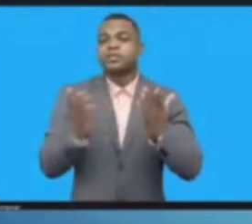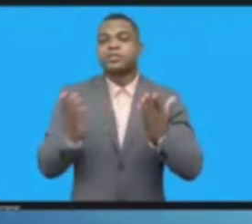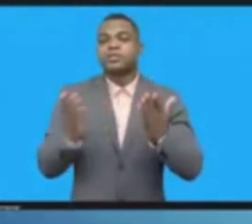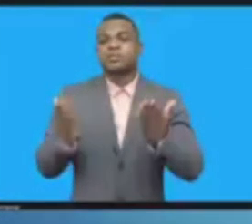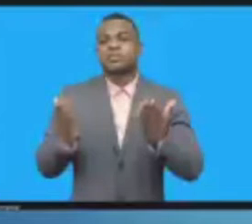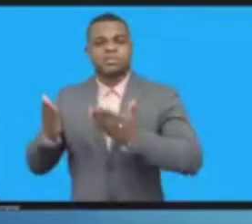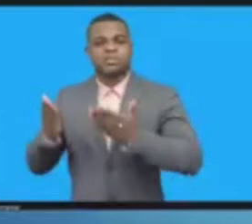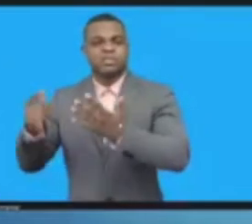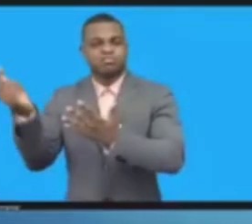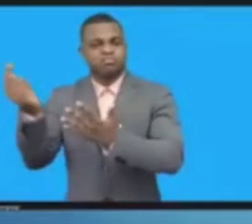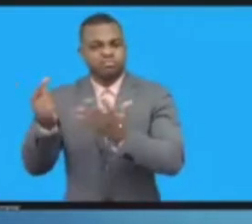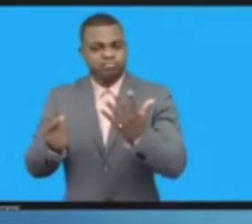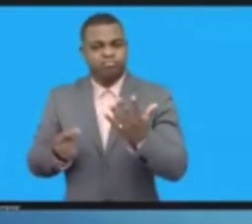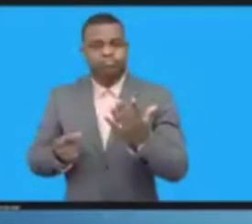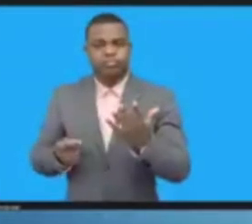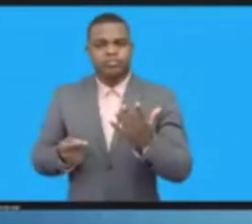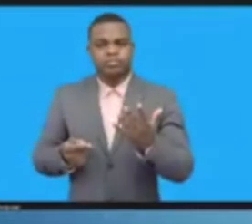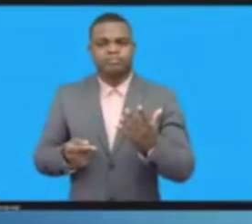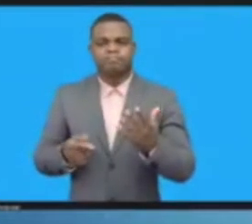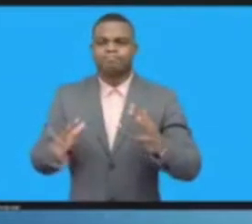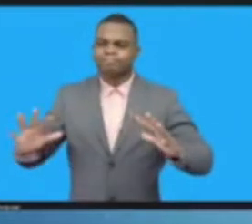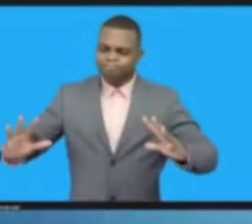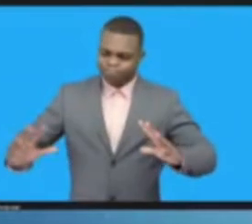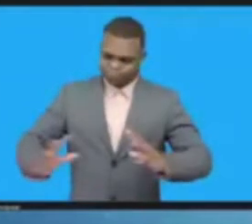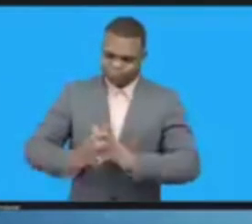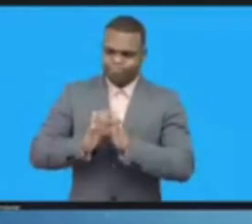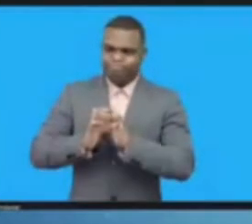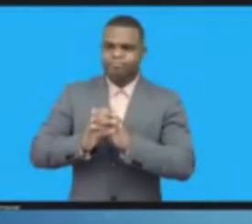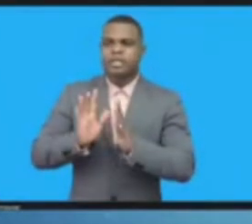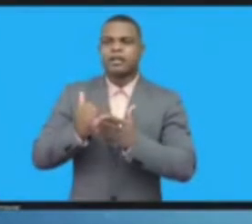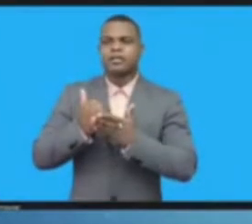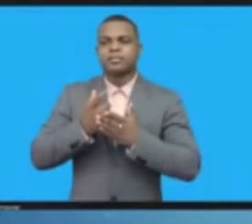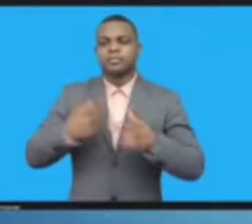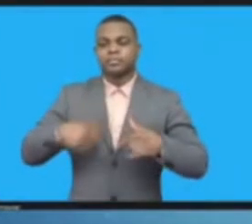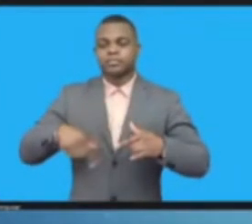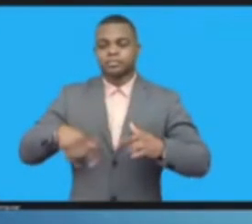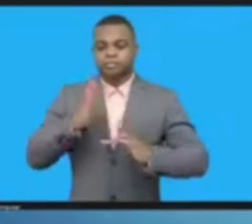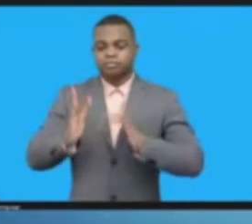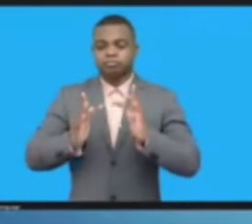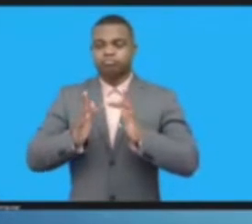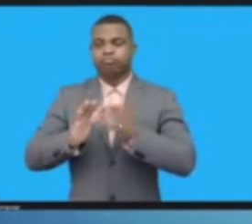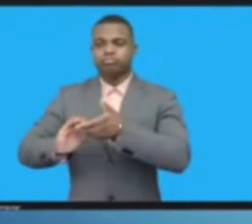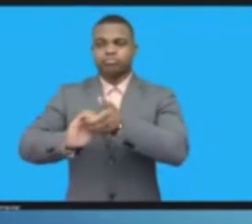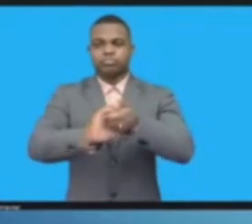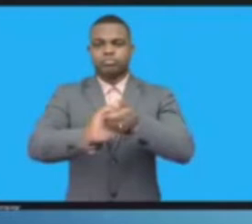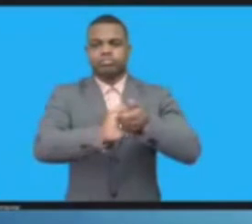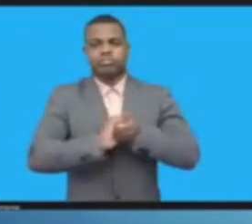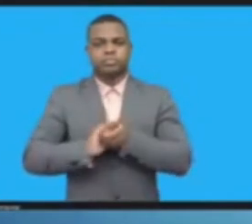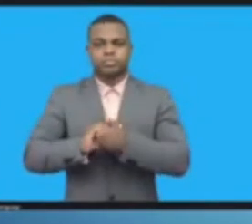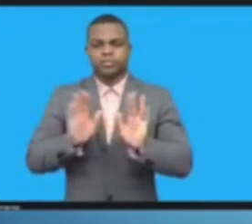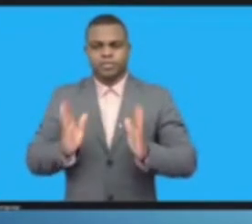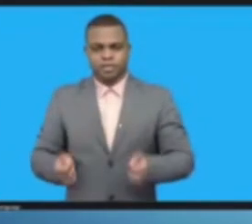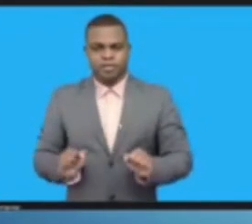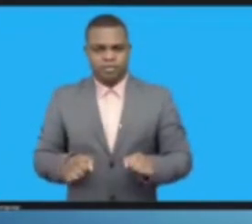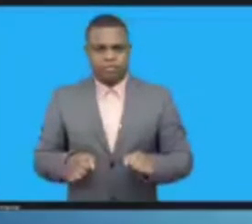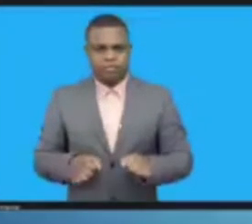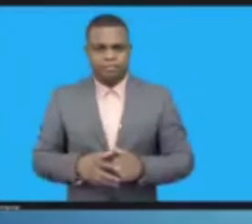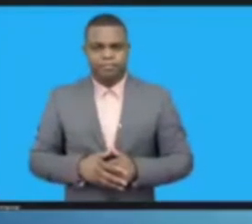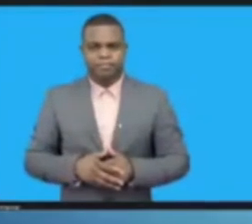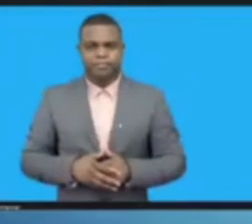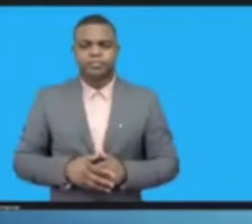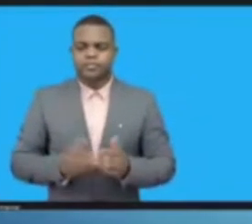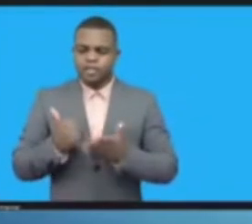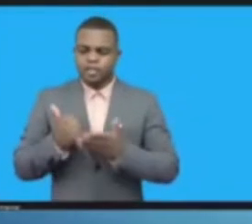have a duty to future generations to guide that evolution and to ensure that the outcomes are